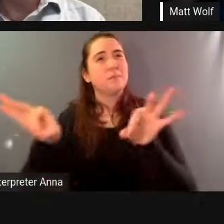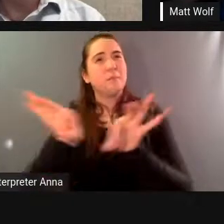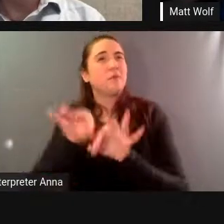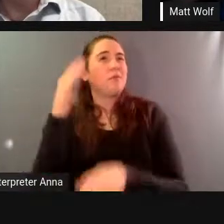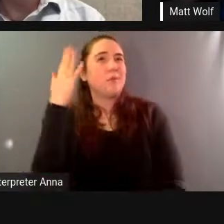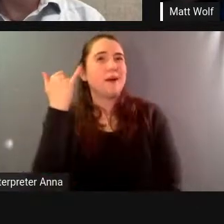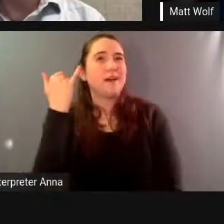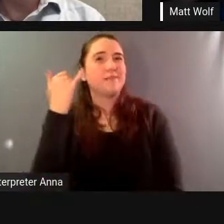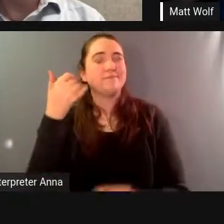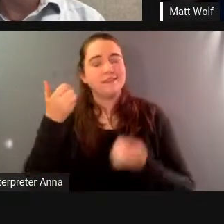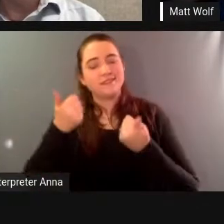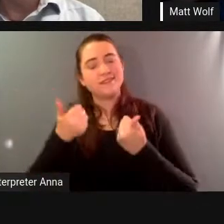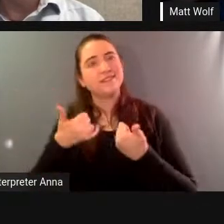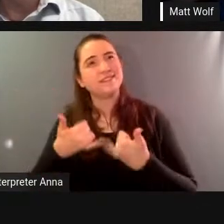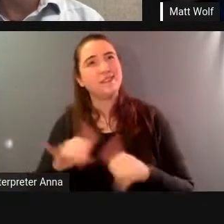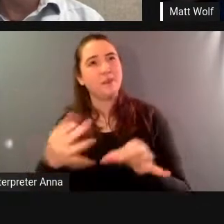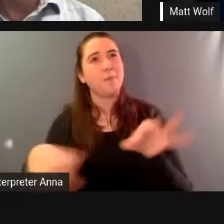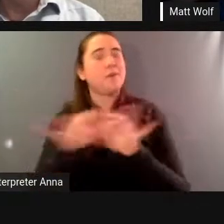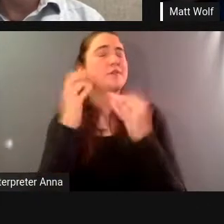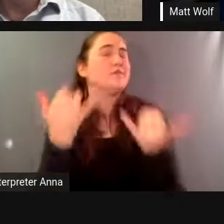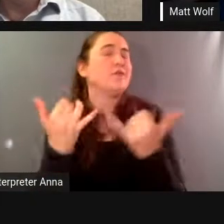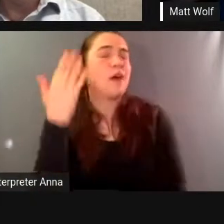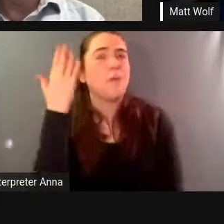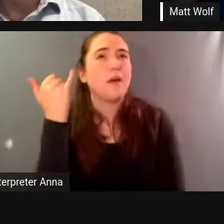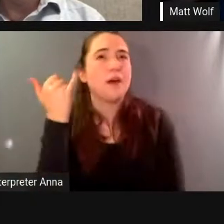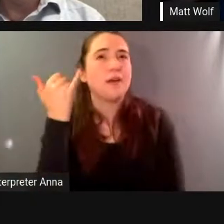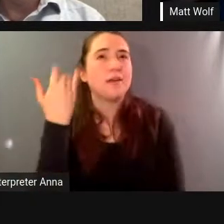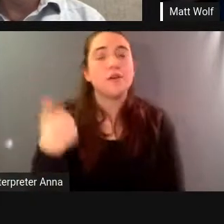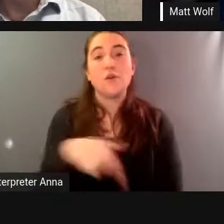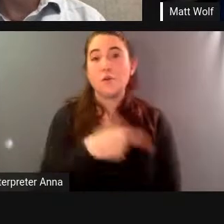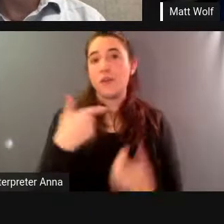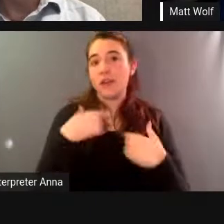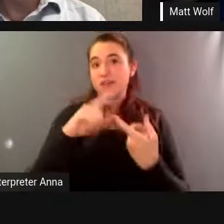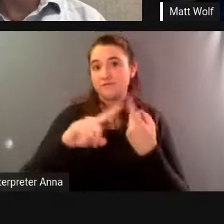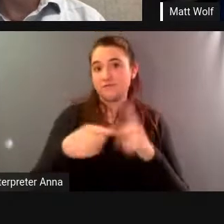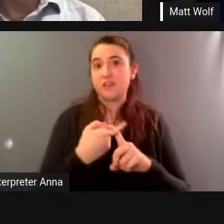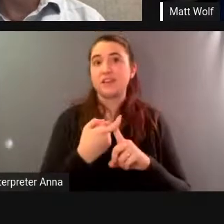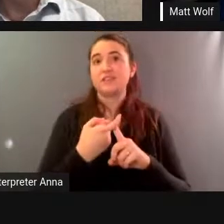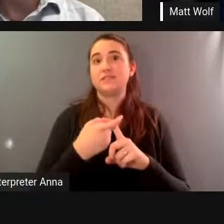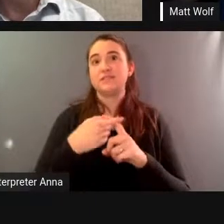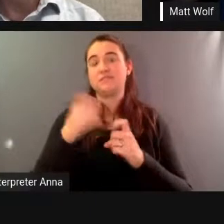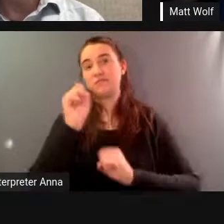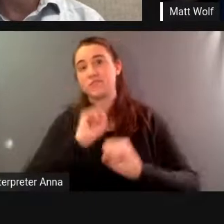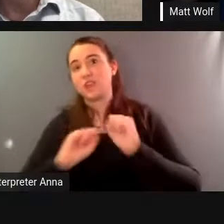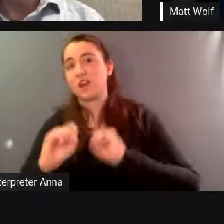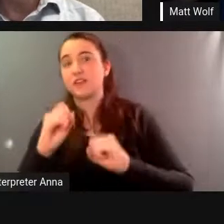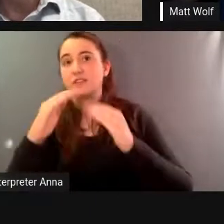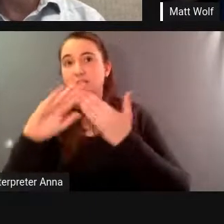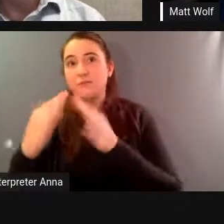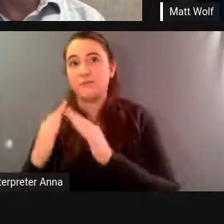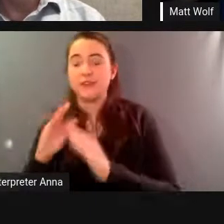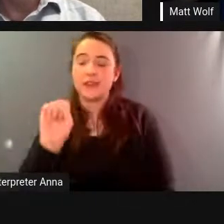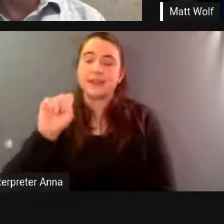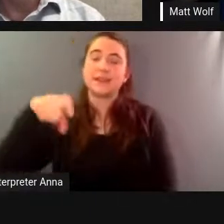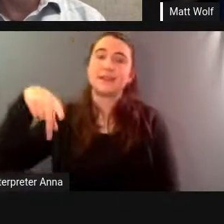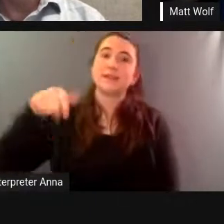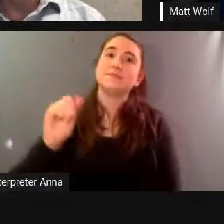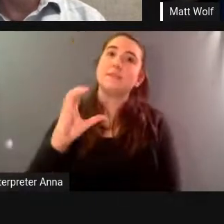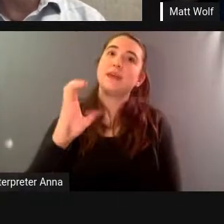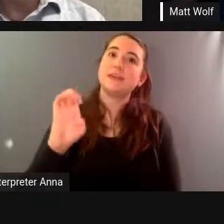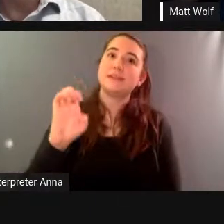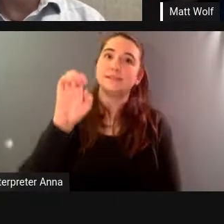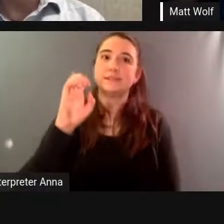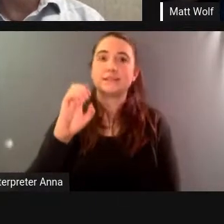is it still have relevance we had a lot of friends in the space community and in the science community and a lot of scientists told us